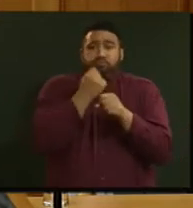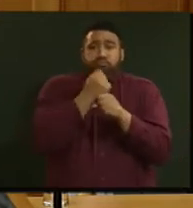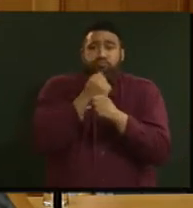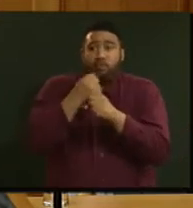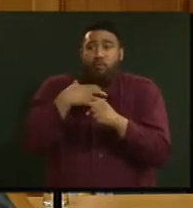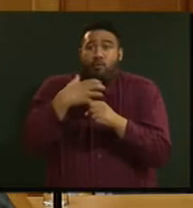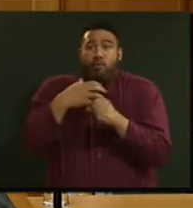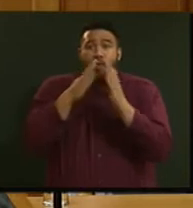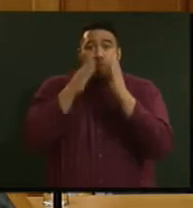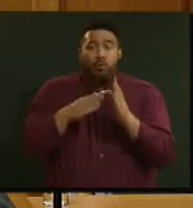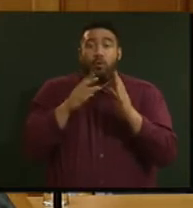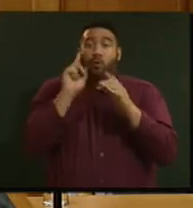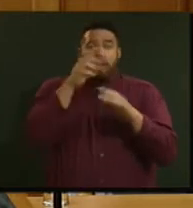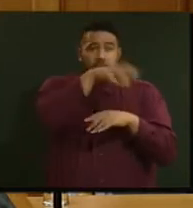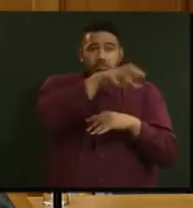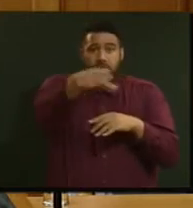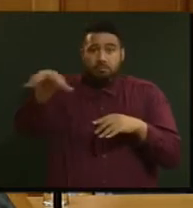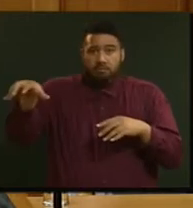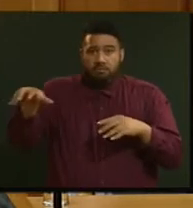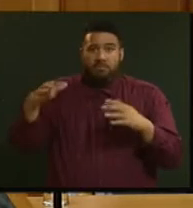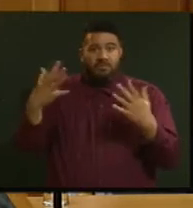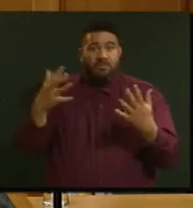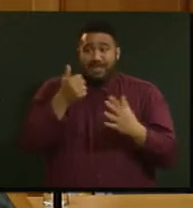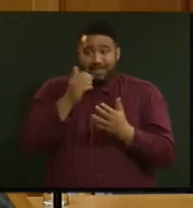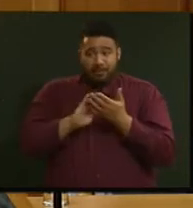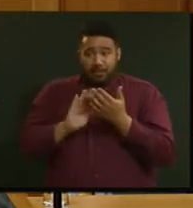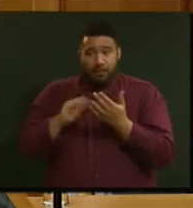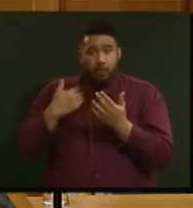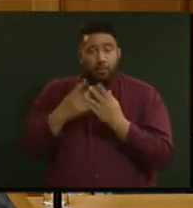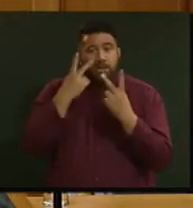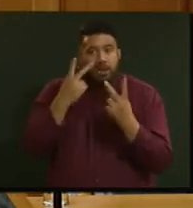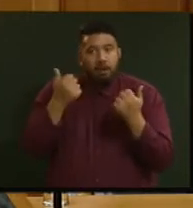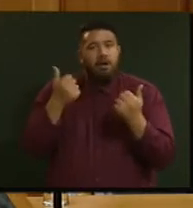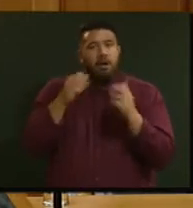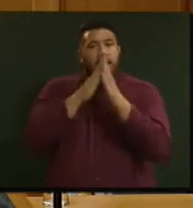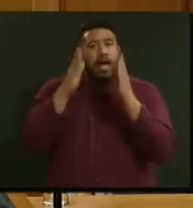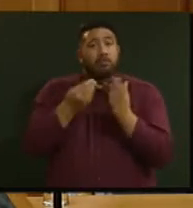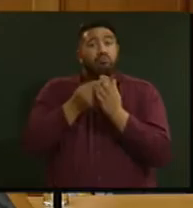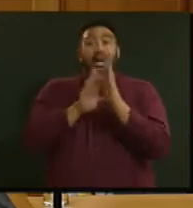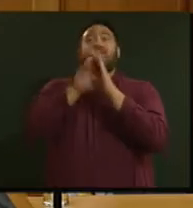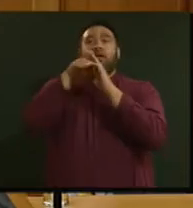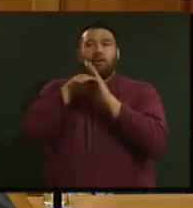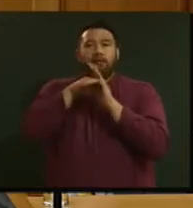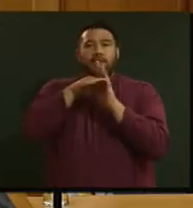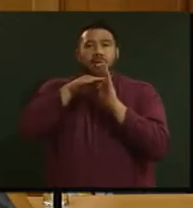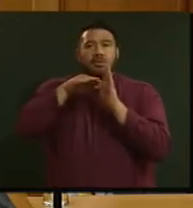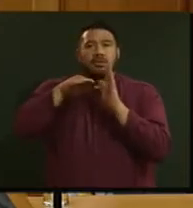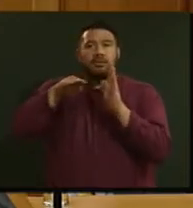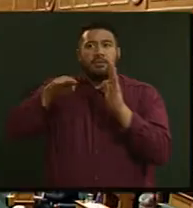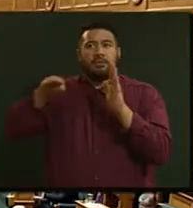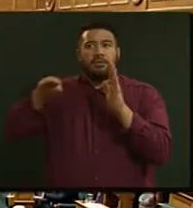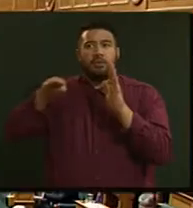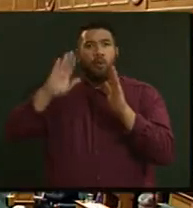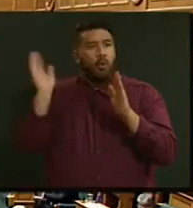as part of the supply, the last six months has seen house prices in Auckland flat and I think members of the House should welcome that.